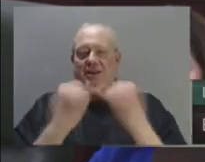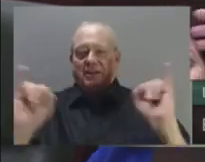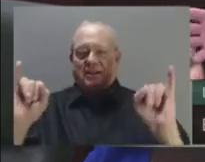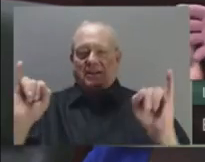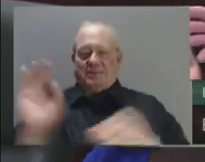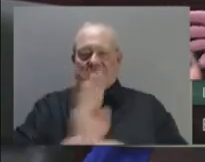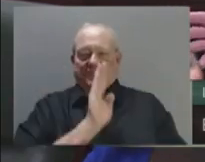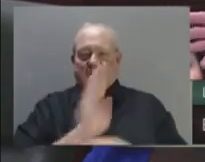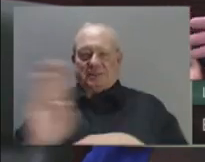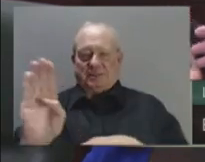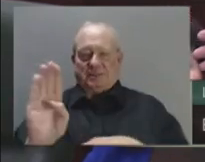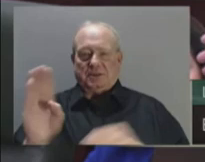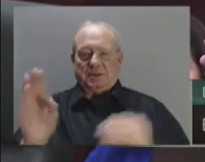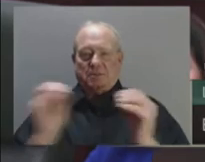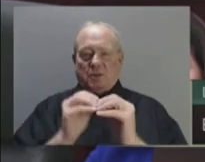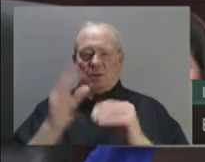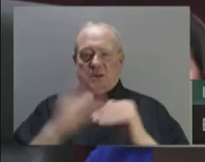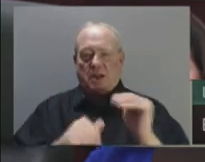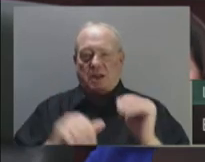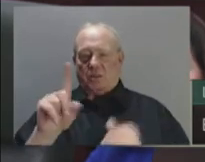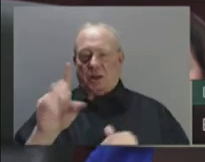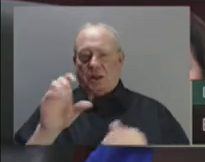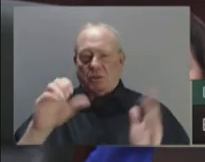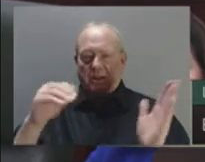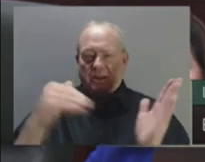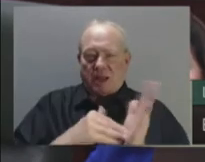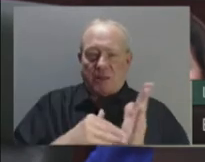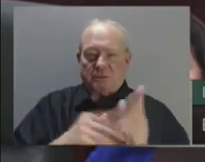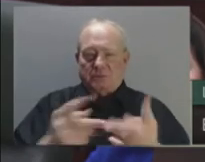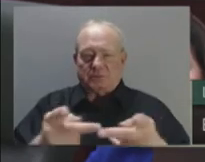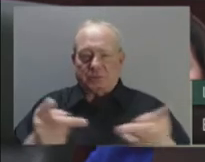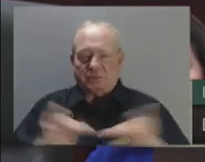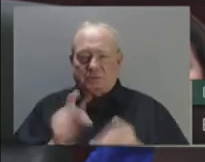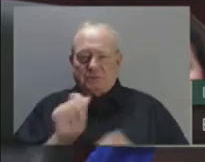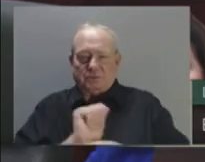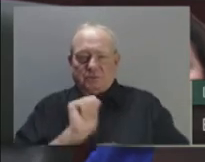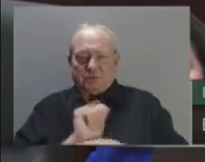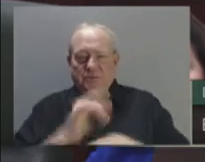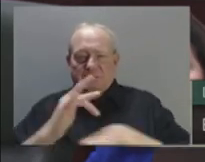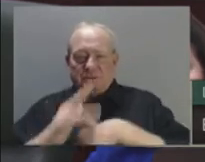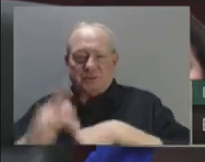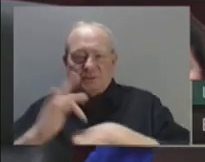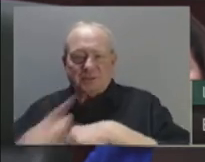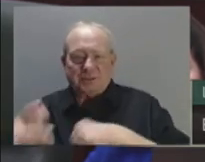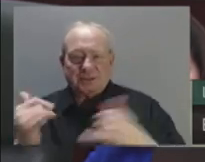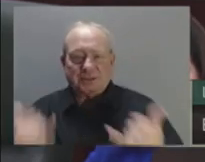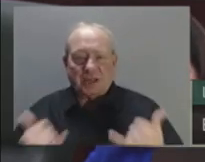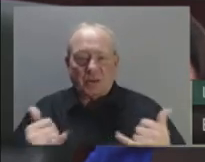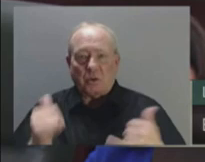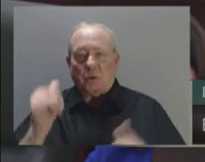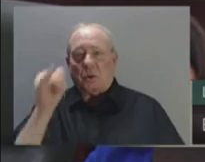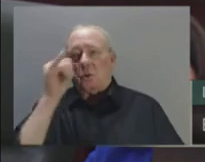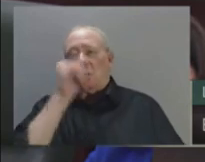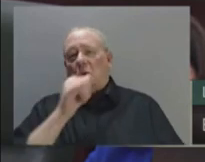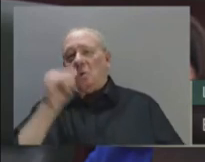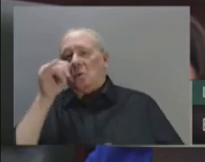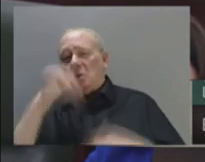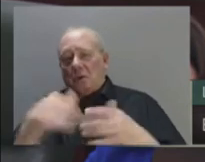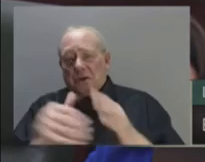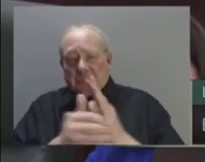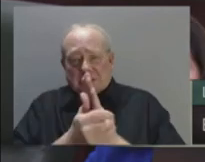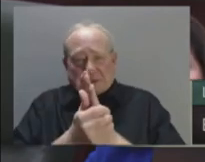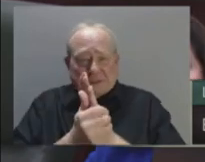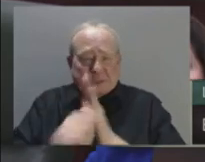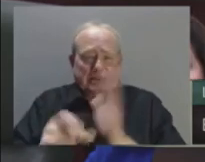in Alberta today. It's remarkable. A skilled workforce is crucial to meet the needs of a growing and diverse economy, and